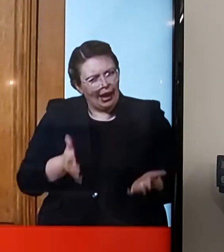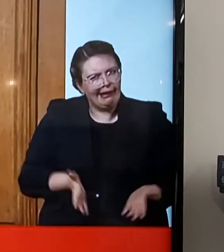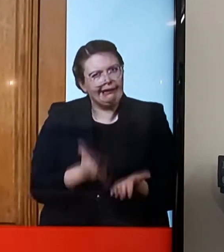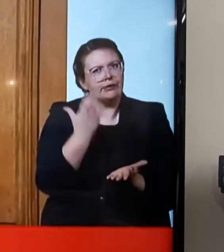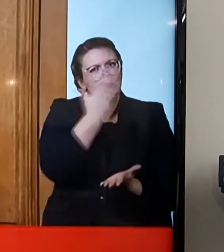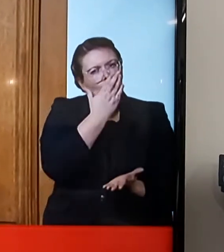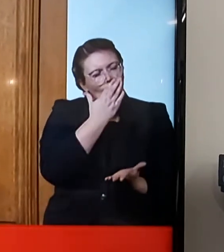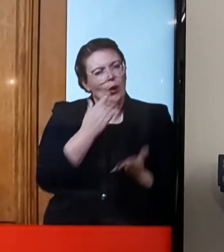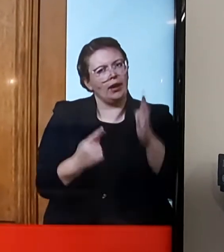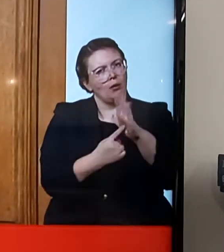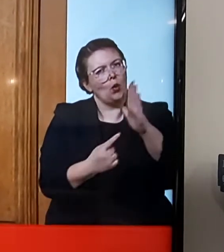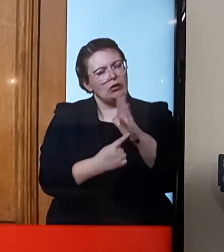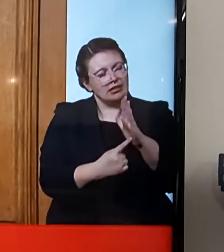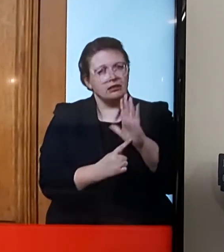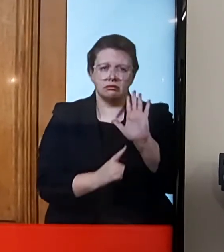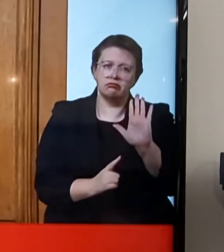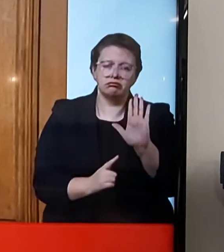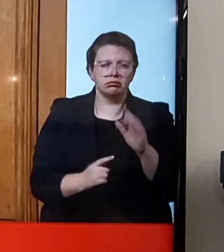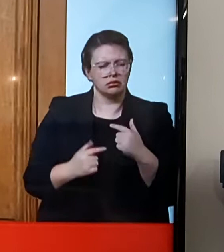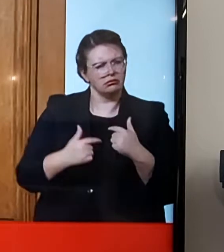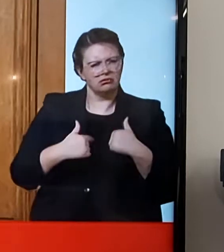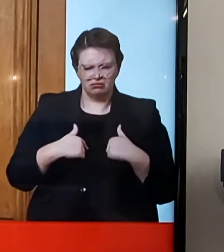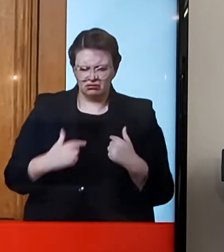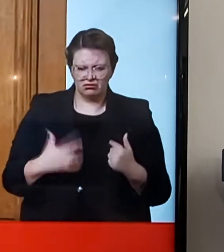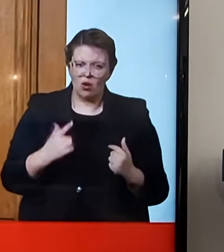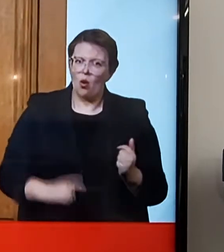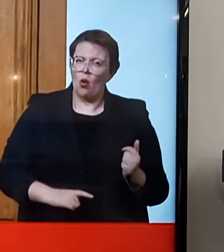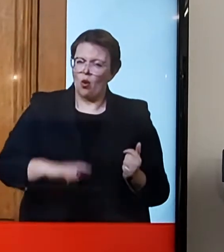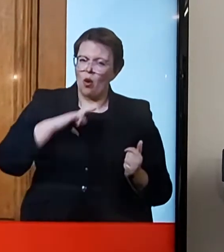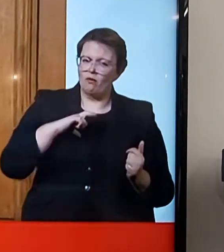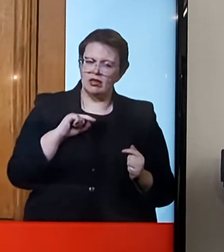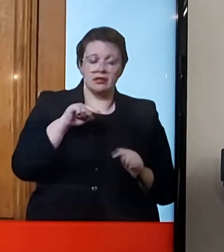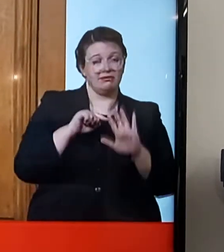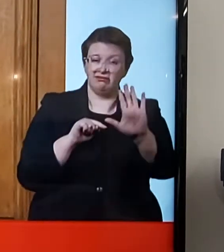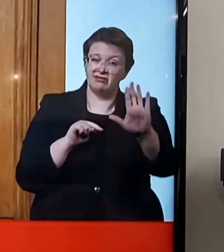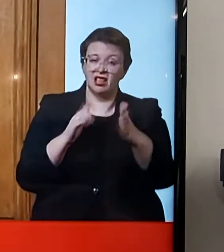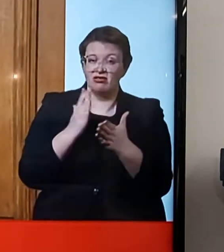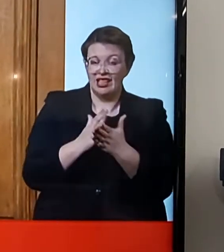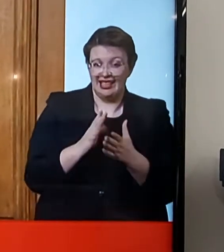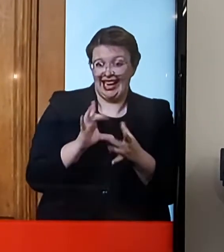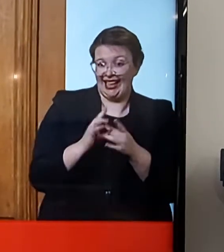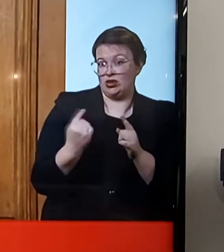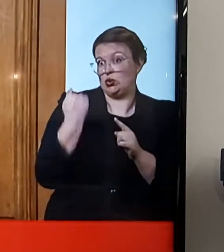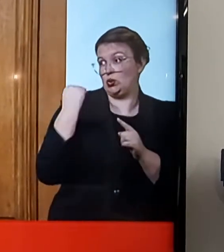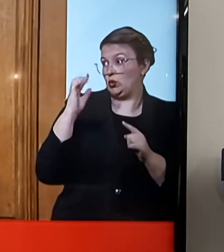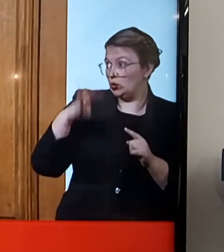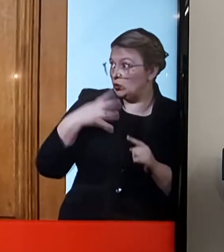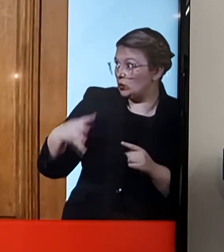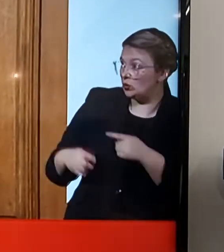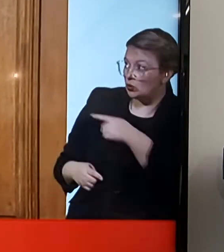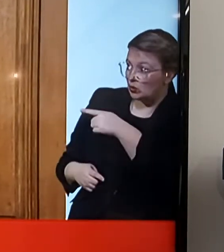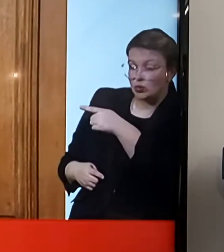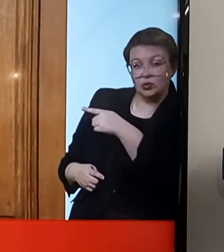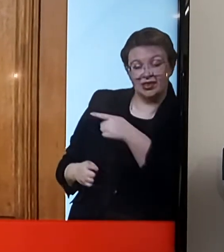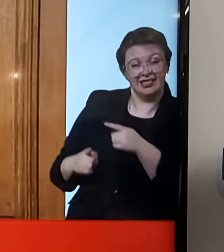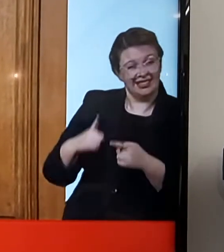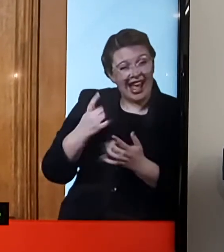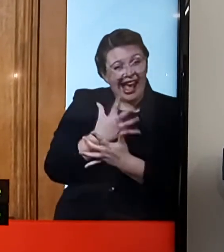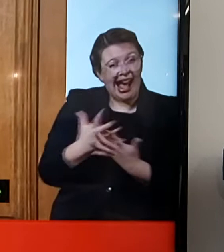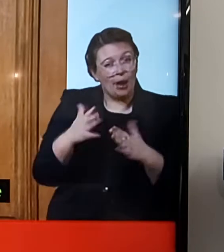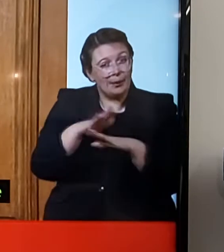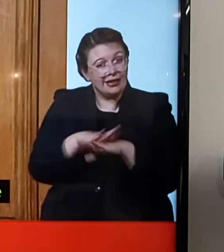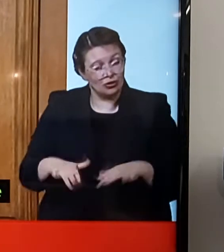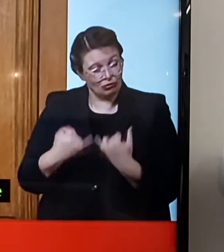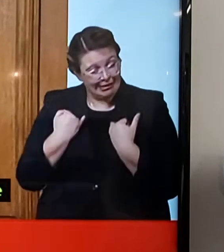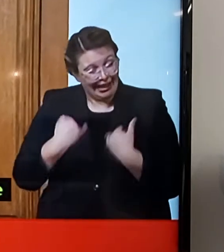different. And we are confident, this actually goes back to the final chart I showed, that the risk for children relative to adults